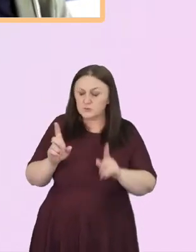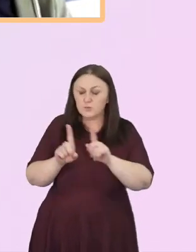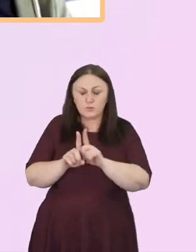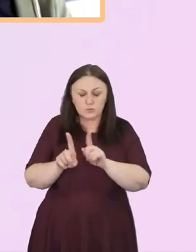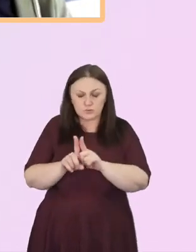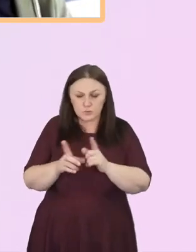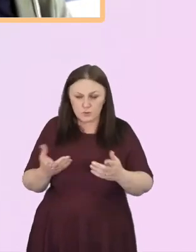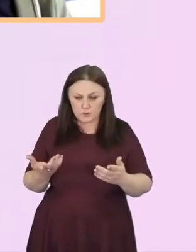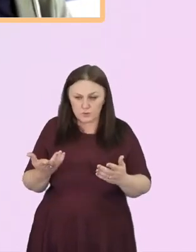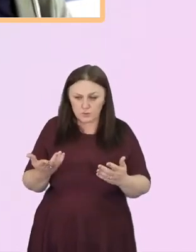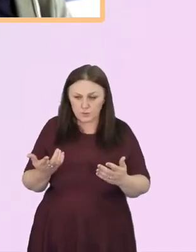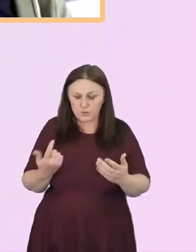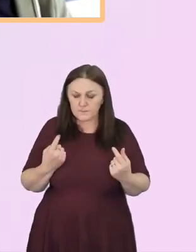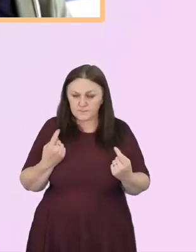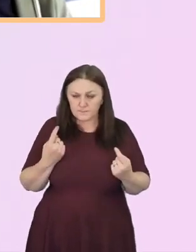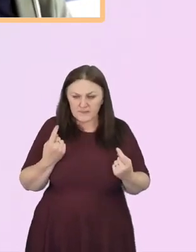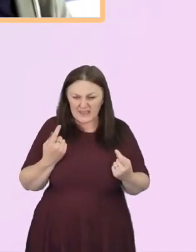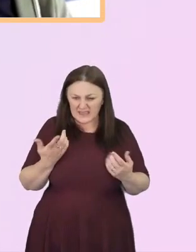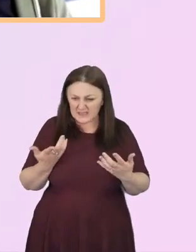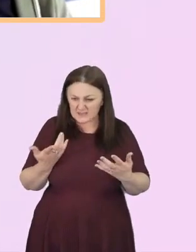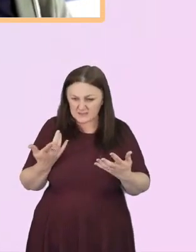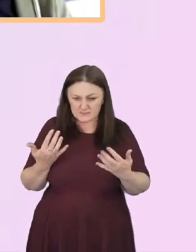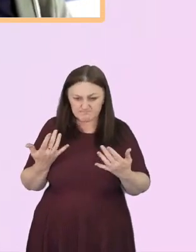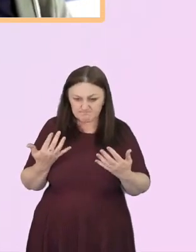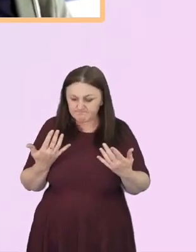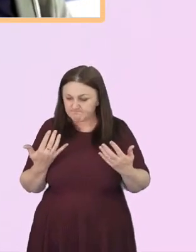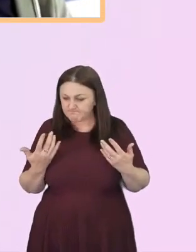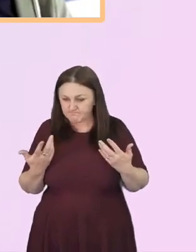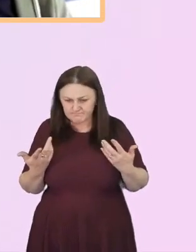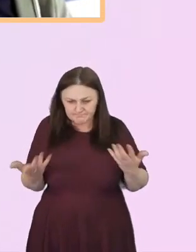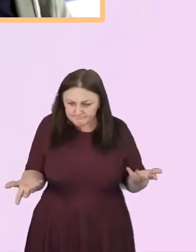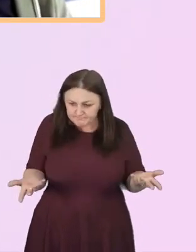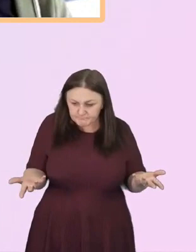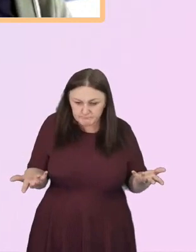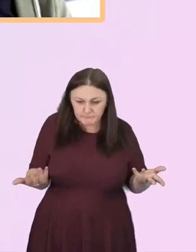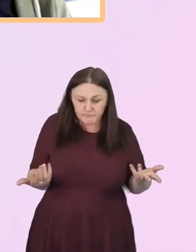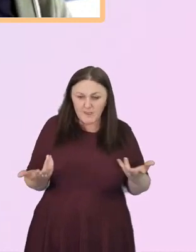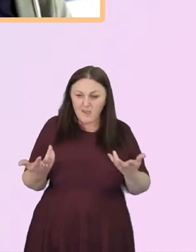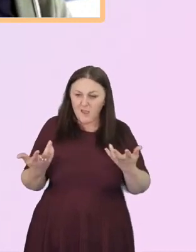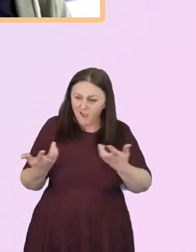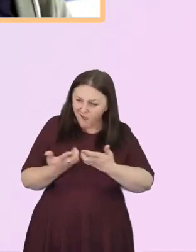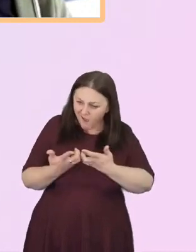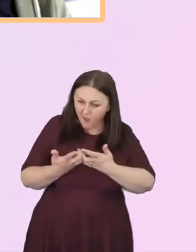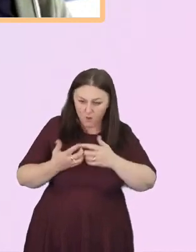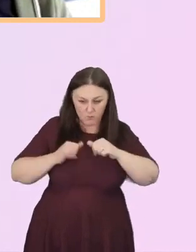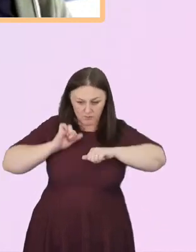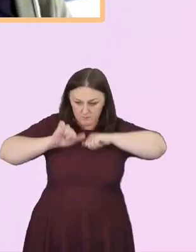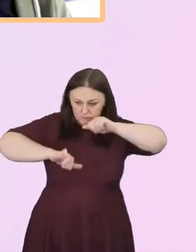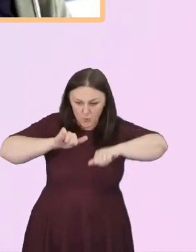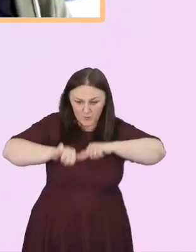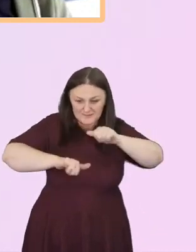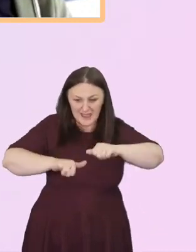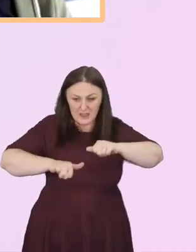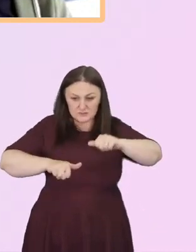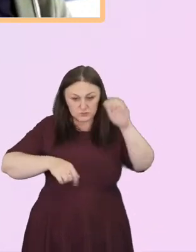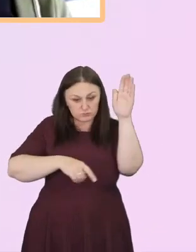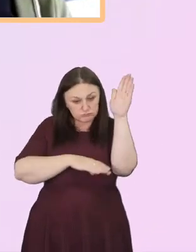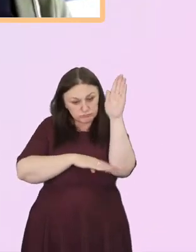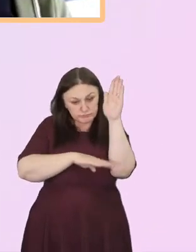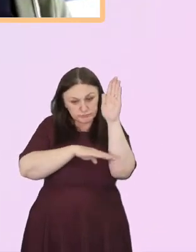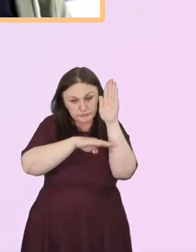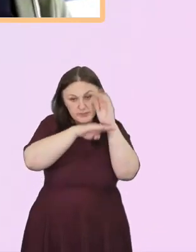thinking about the whole process of how people come into leadership. Very often they're